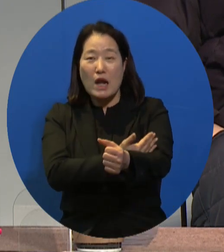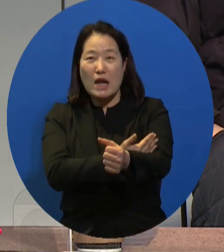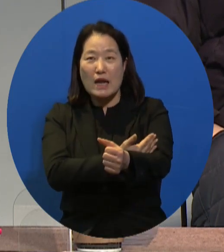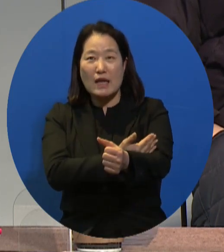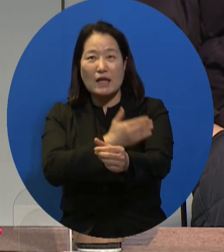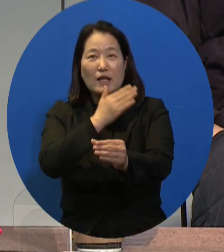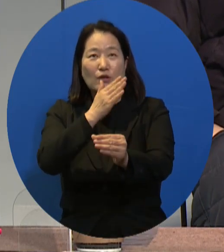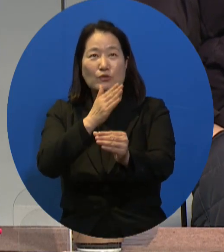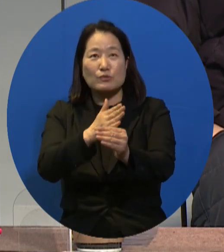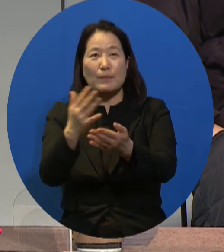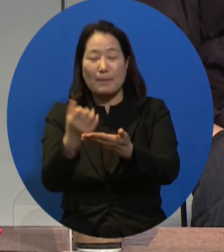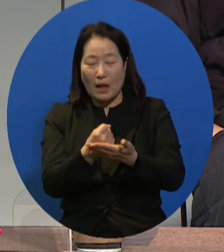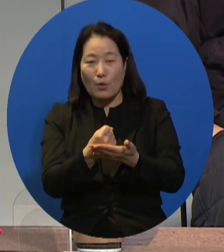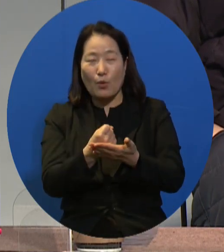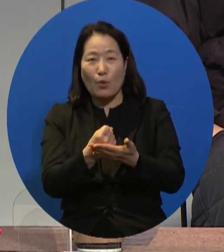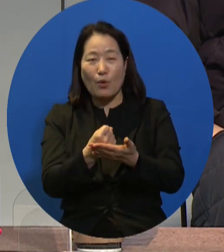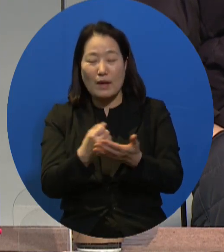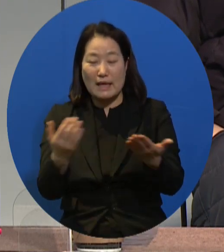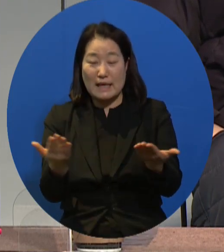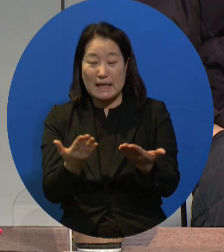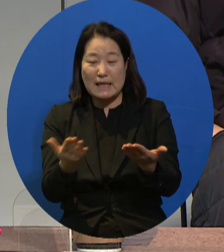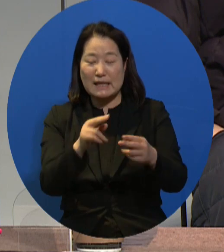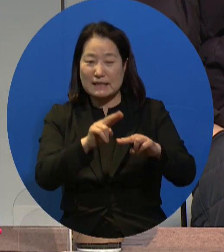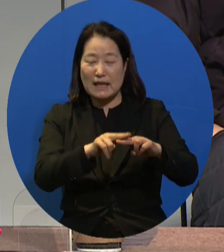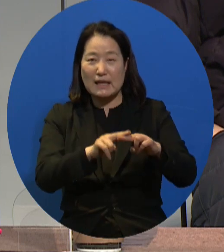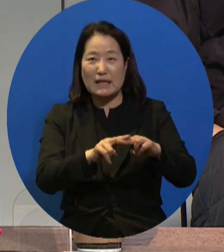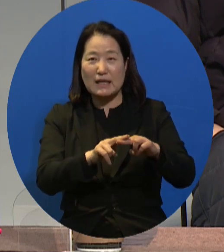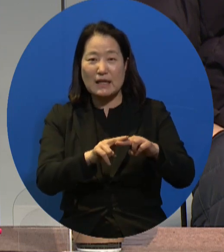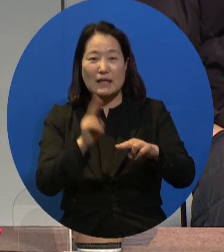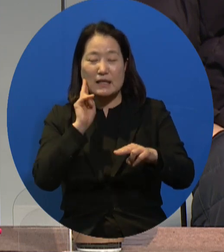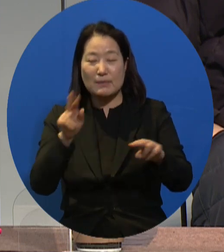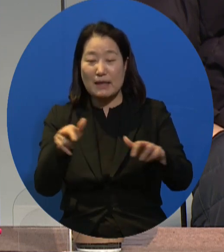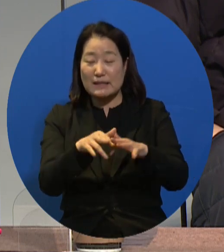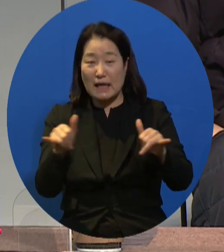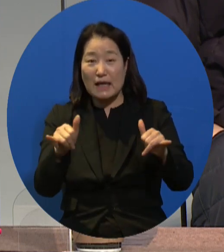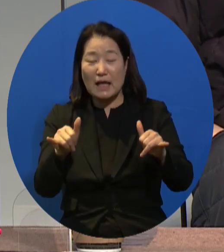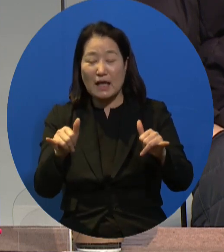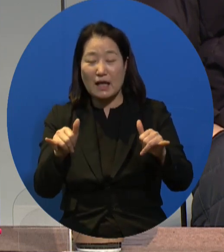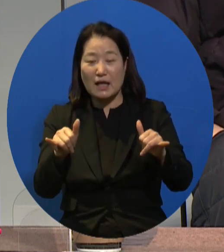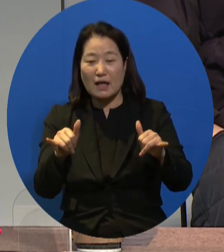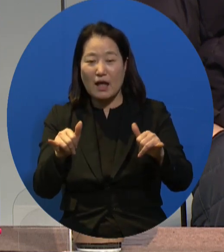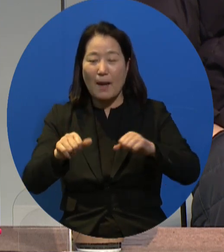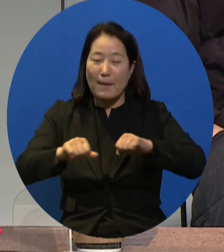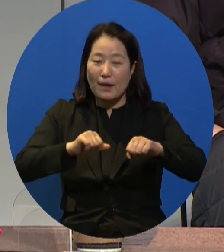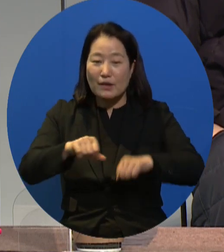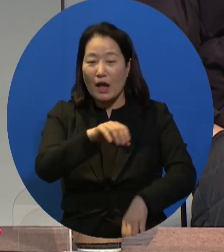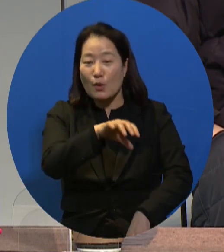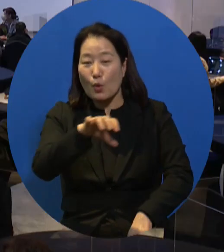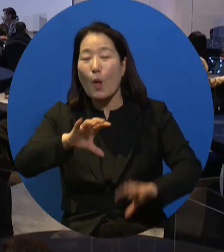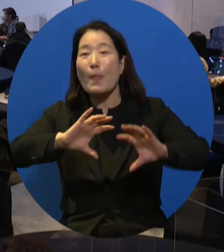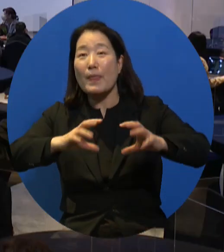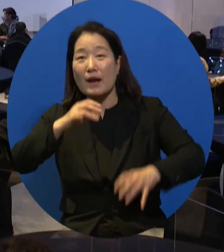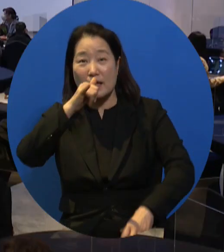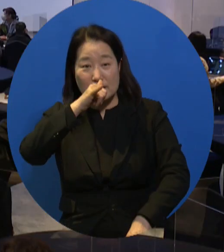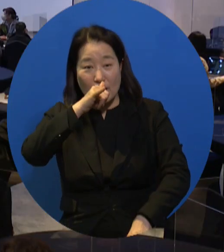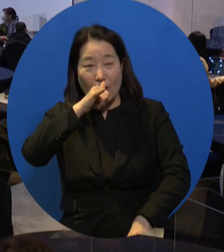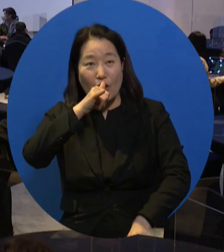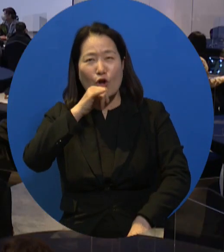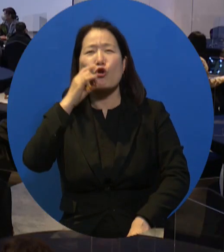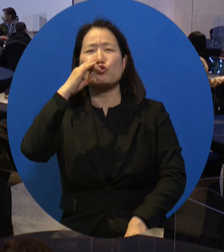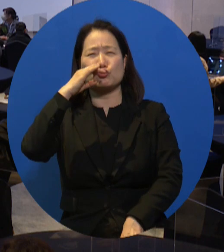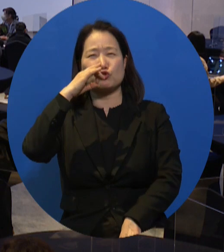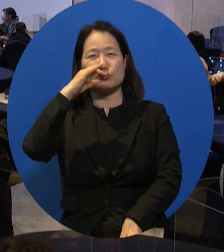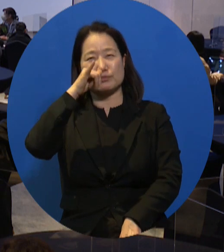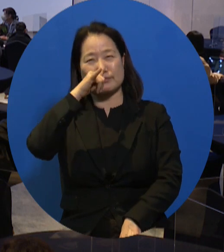wonder if similar job opportunities are provided in Europe or whether such works are